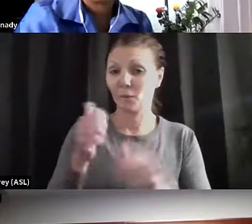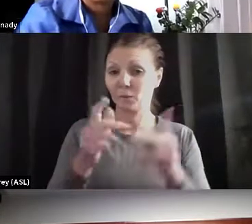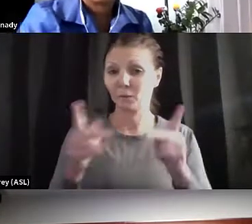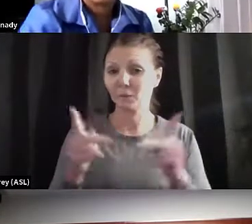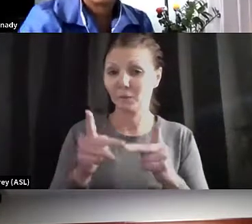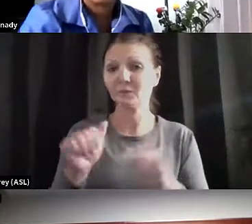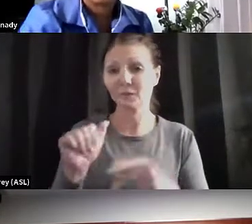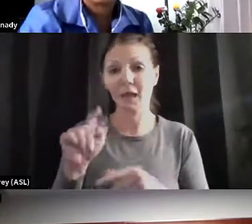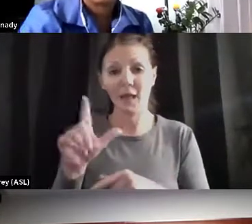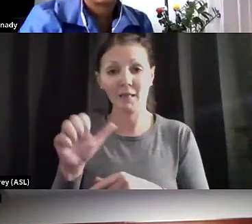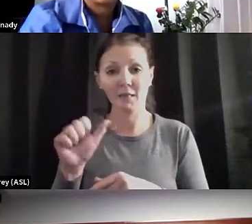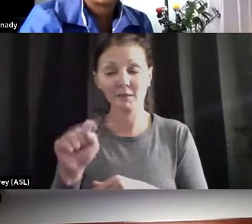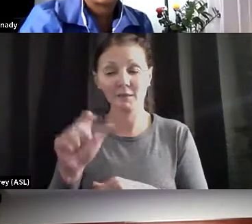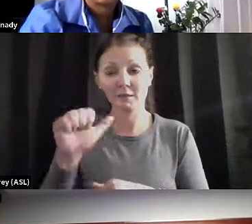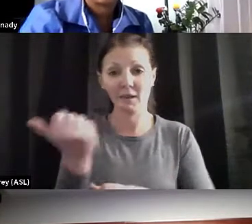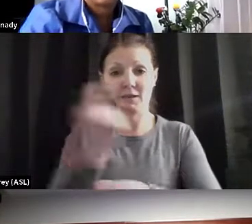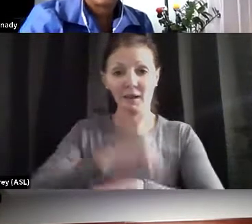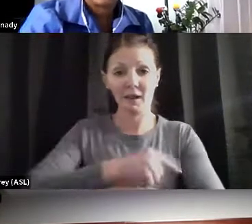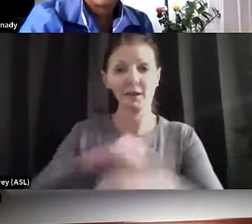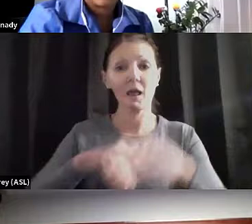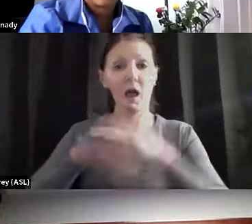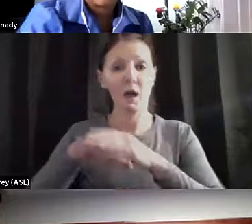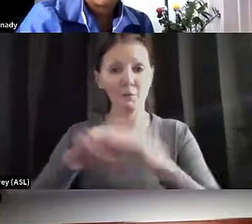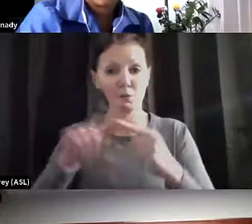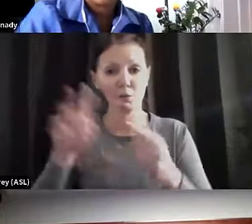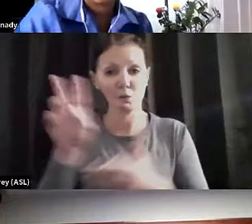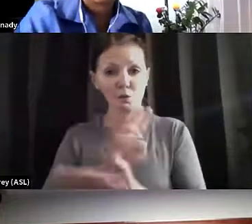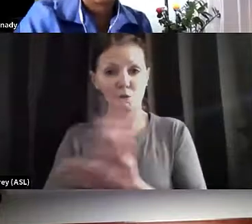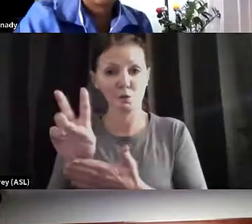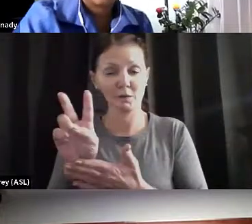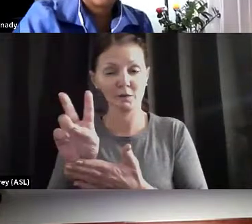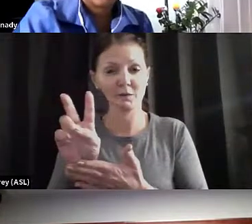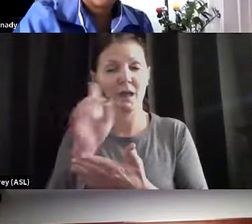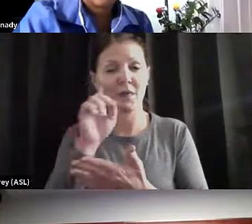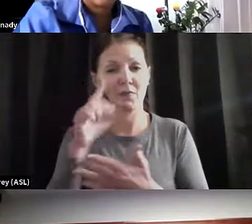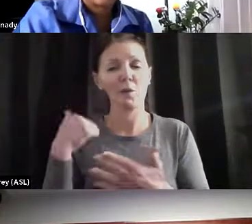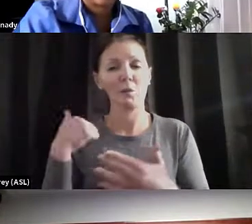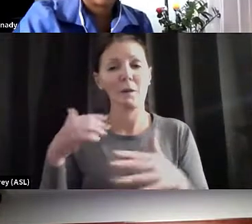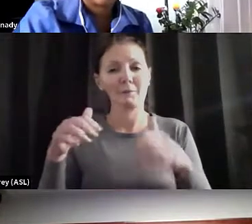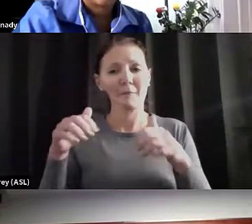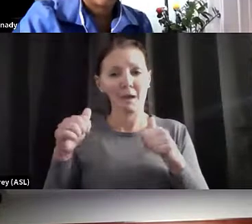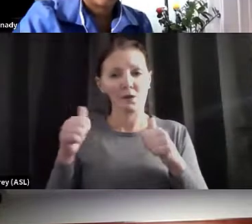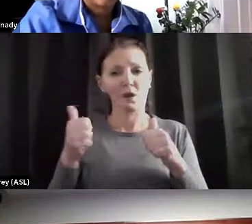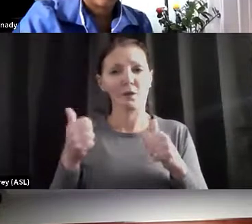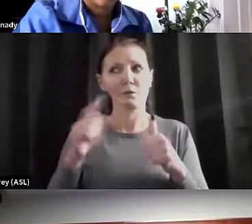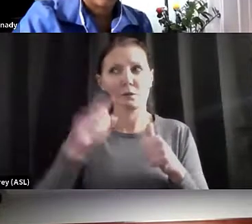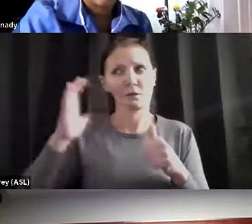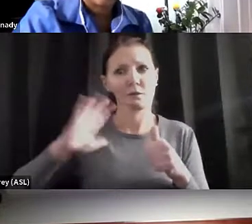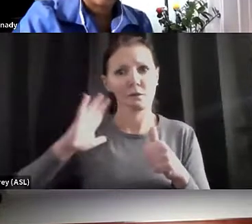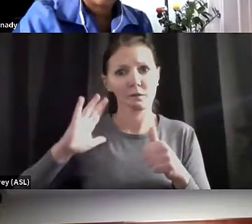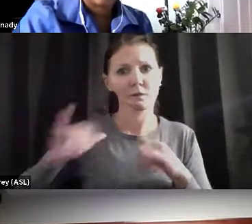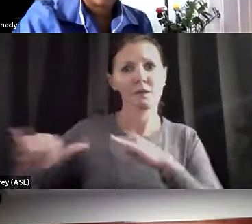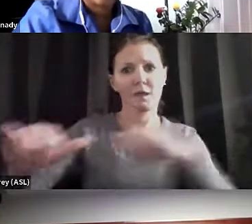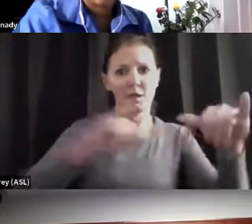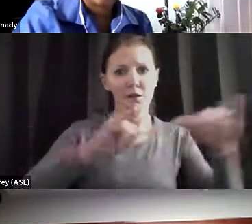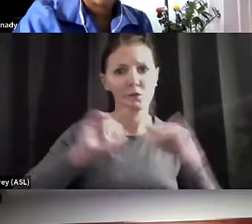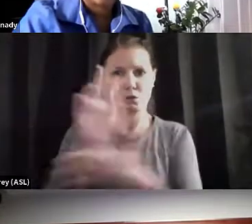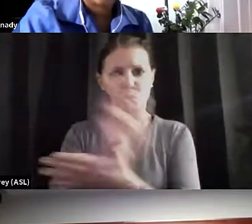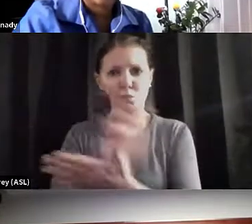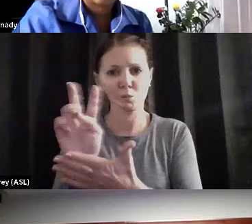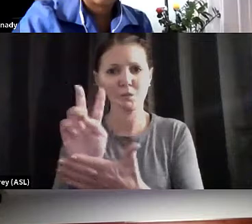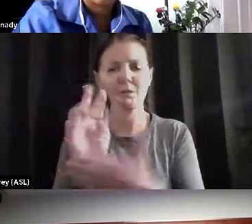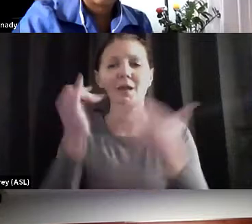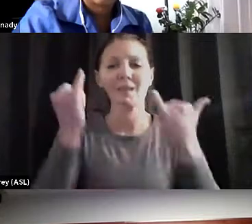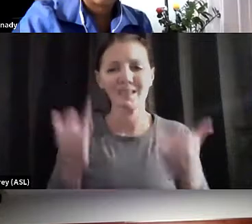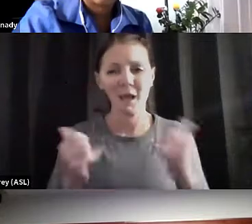least 10 days, up to two weeks. And I think we've sort of backed off a little bit. Initially, it was everywhere. We're sort of two weeks. And now